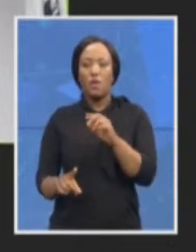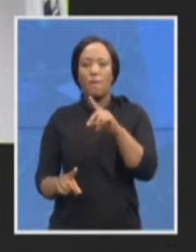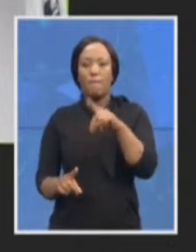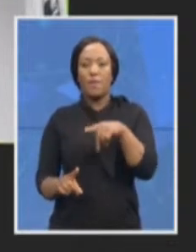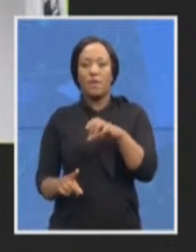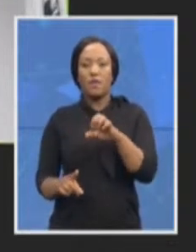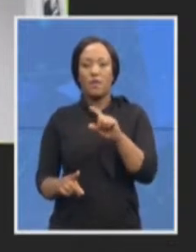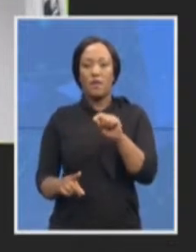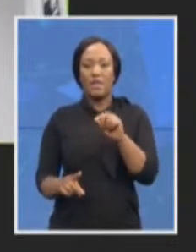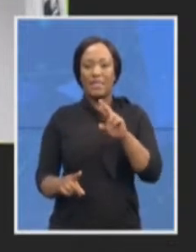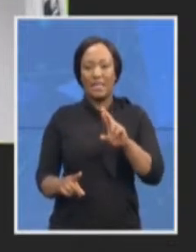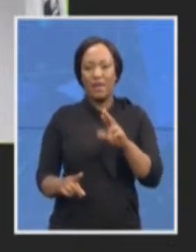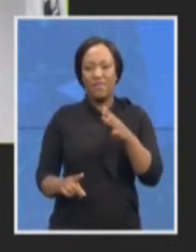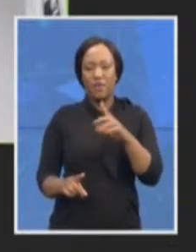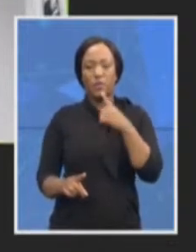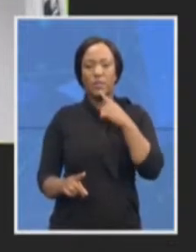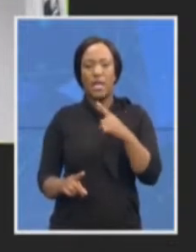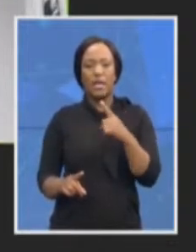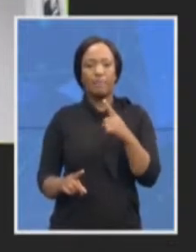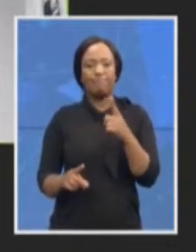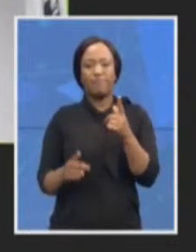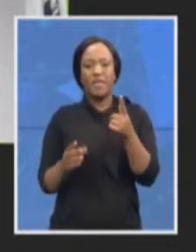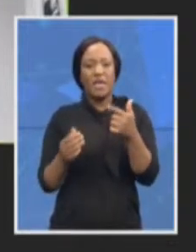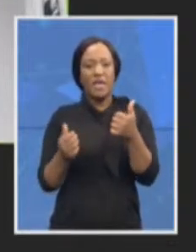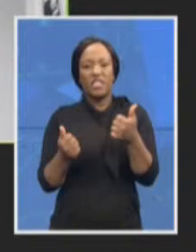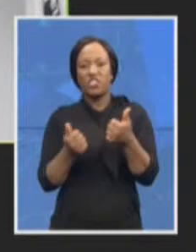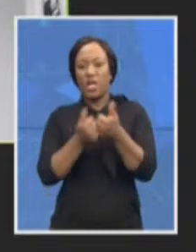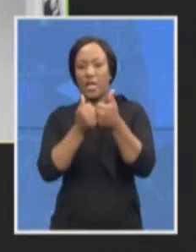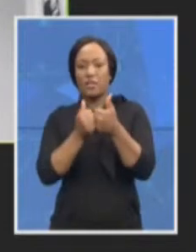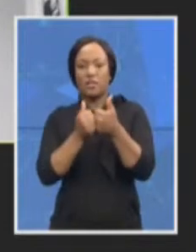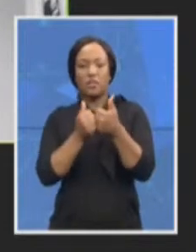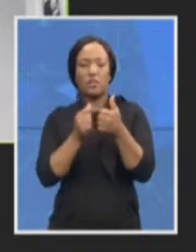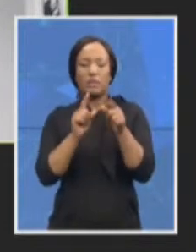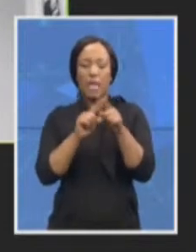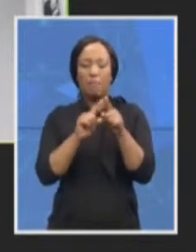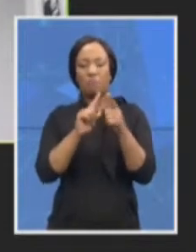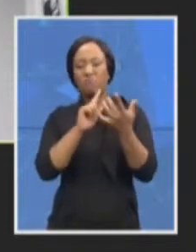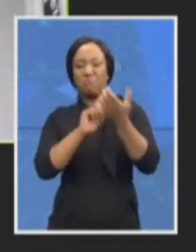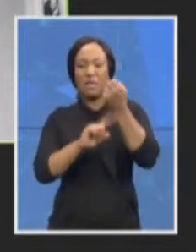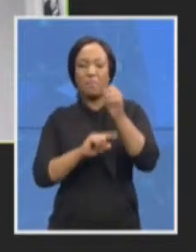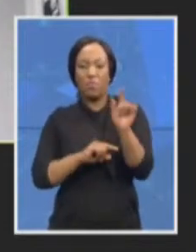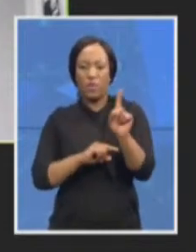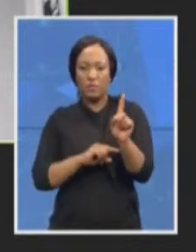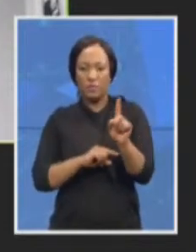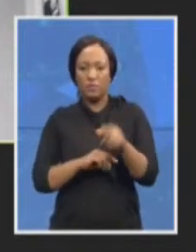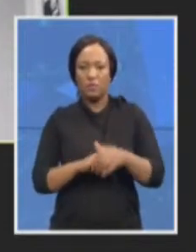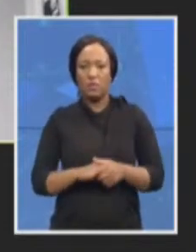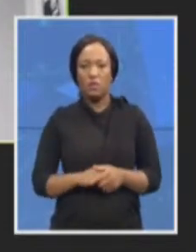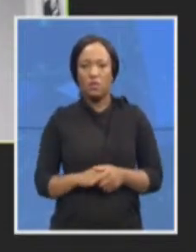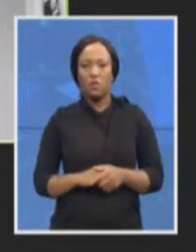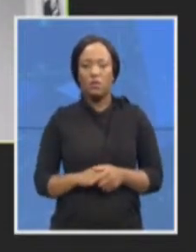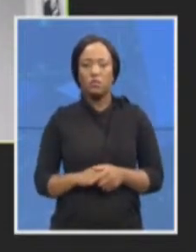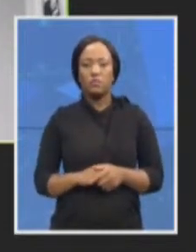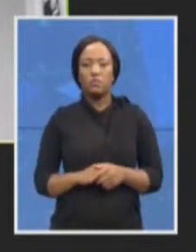as the successes. I think perhaps one of the biggest shortcomings is trying to do too much